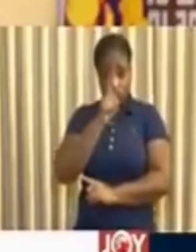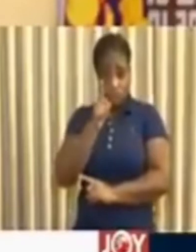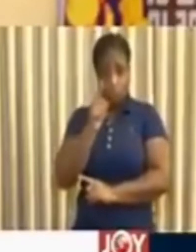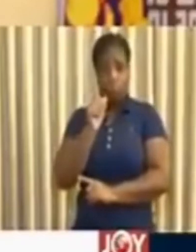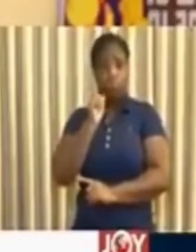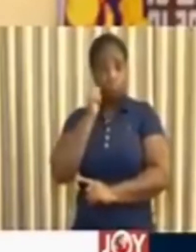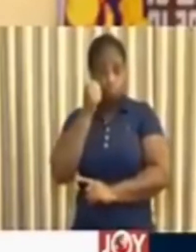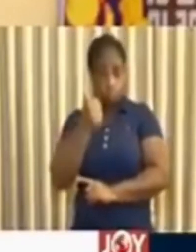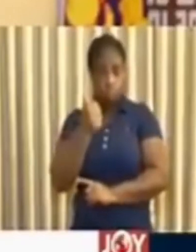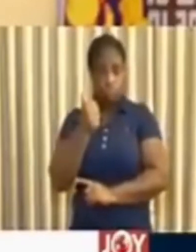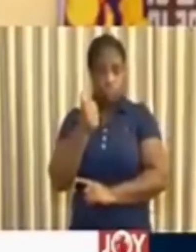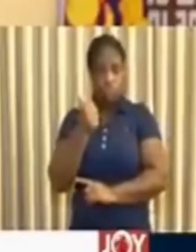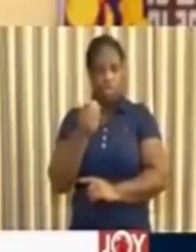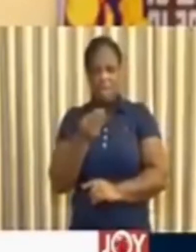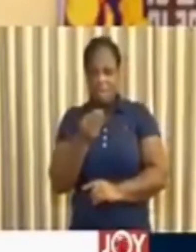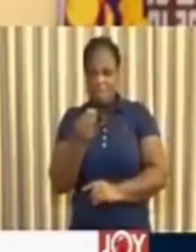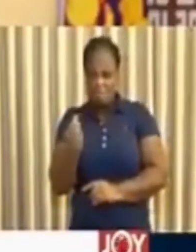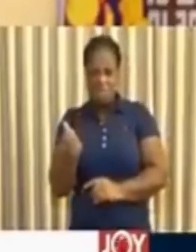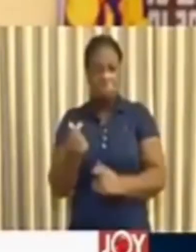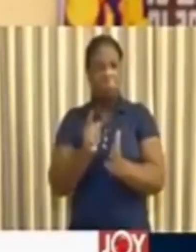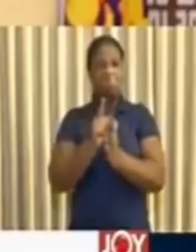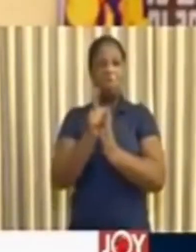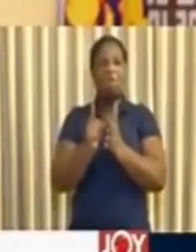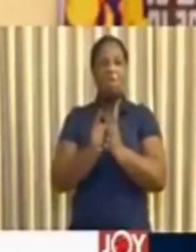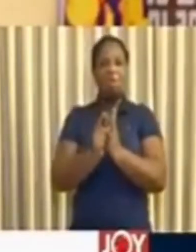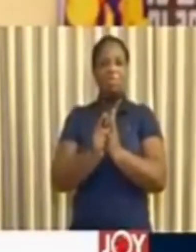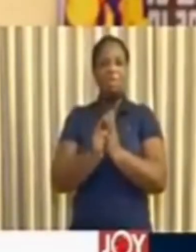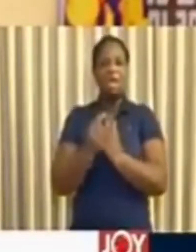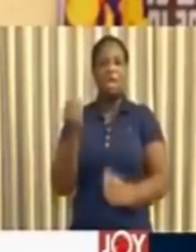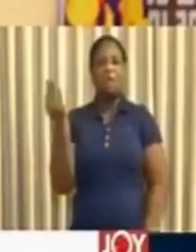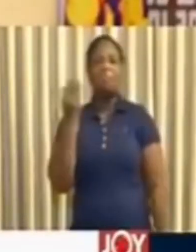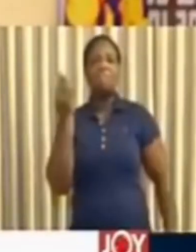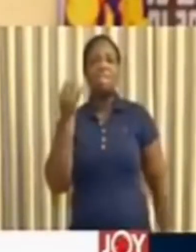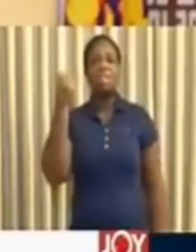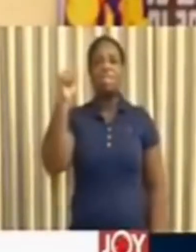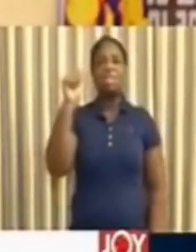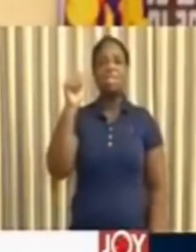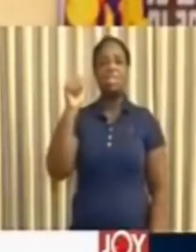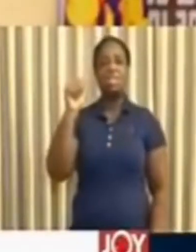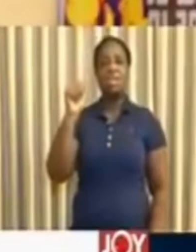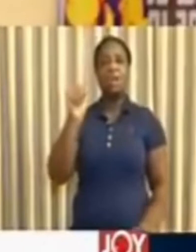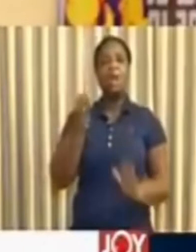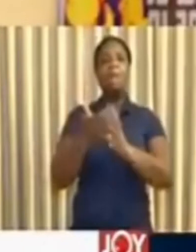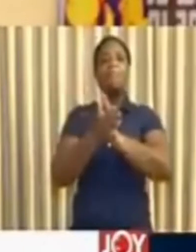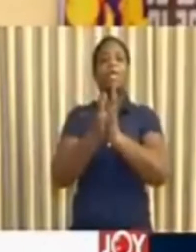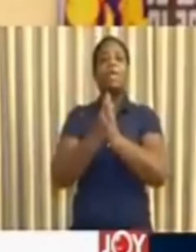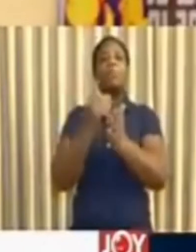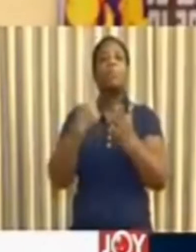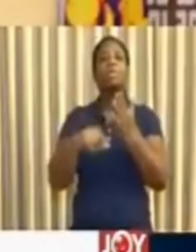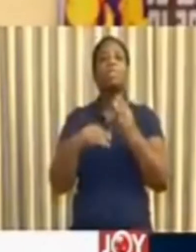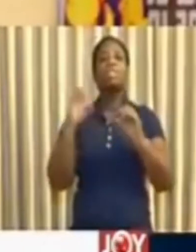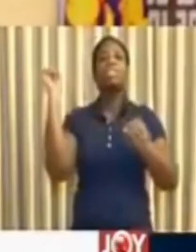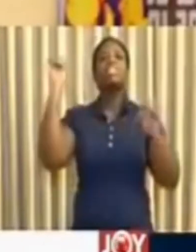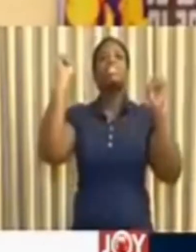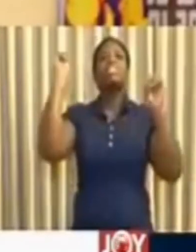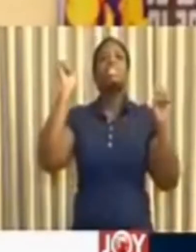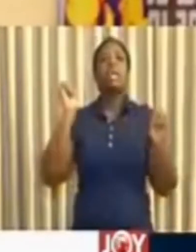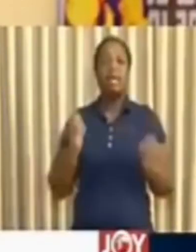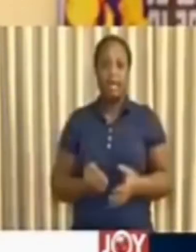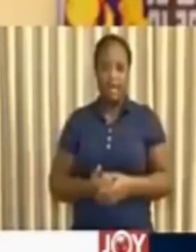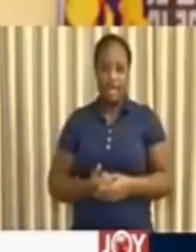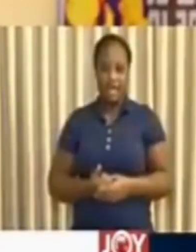tomorrow, a few hours from now, Friday, 10th April, Good Friday, is the start of Easter,